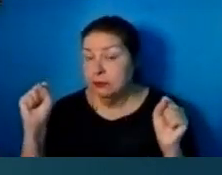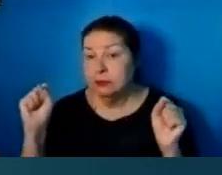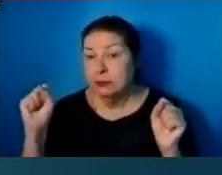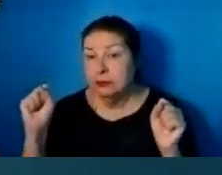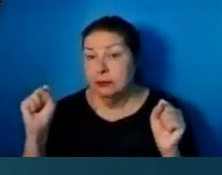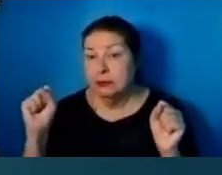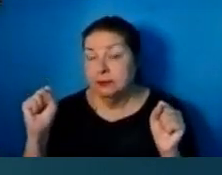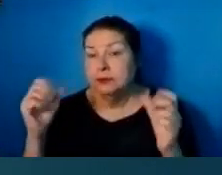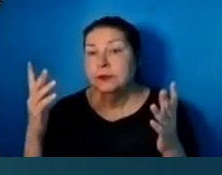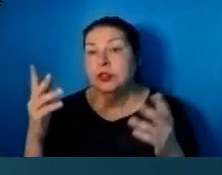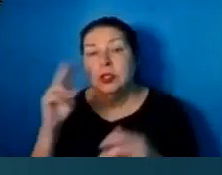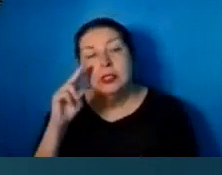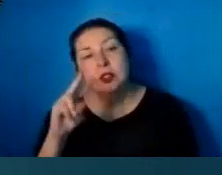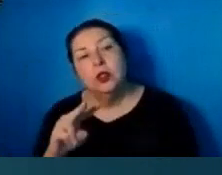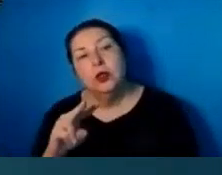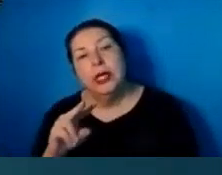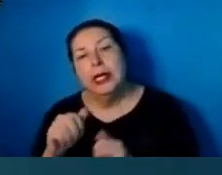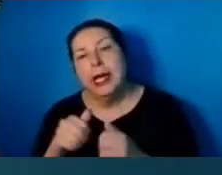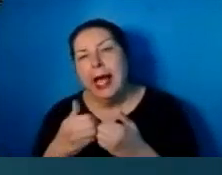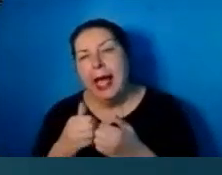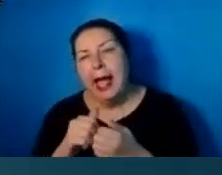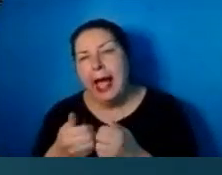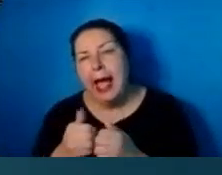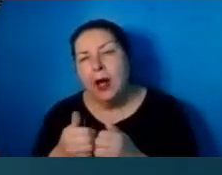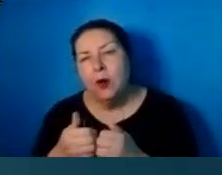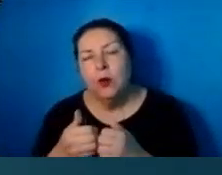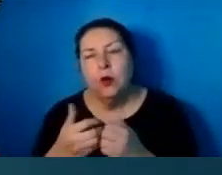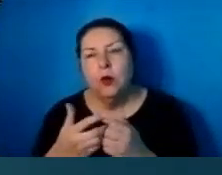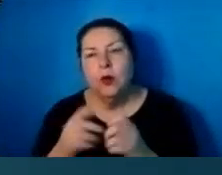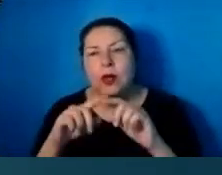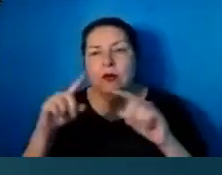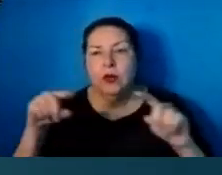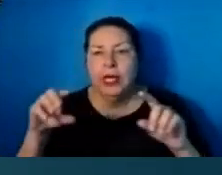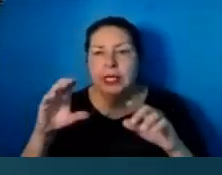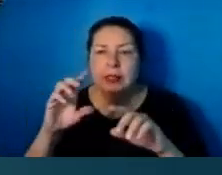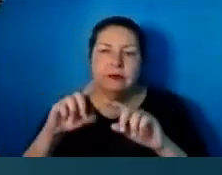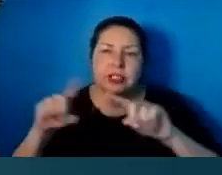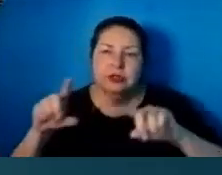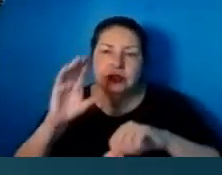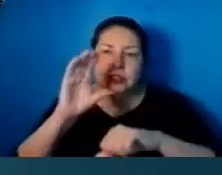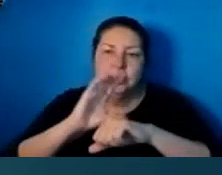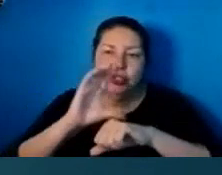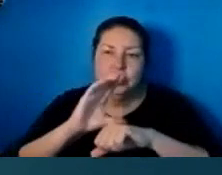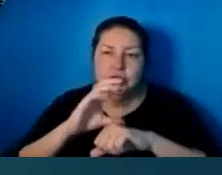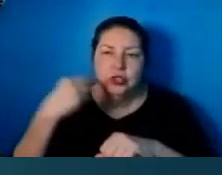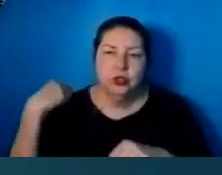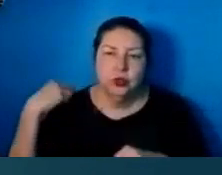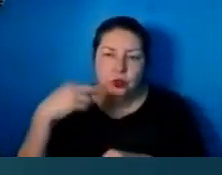let's take a look at how various denominations look at the gospel.